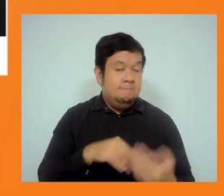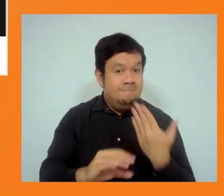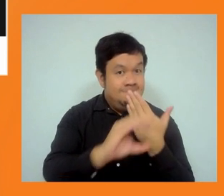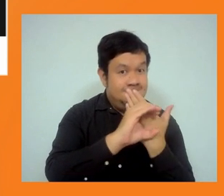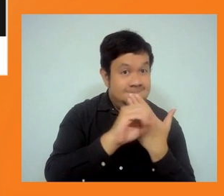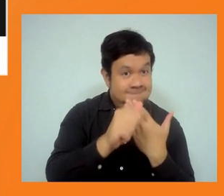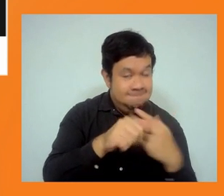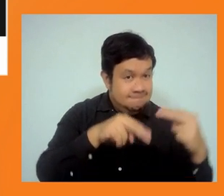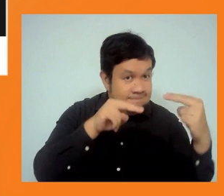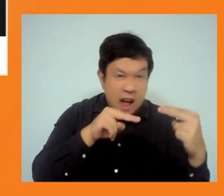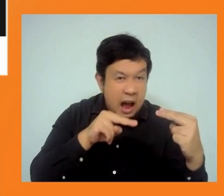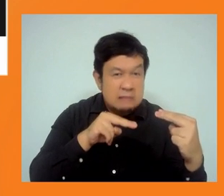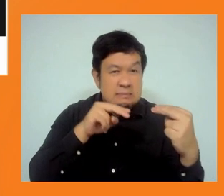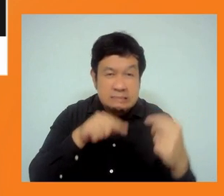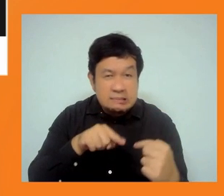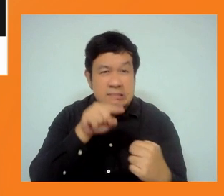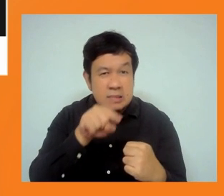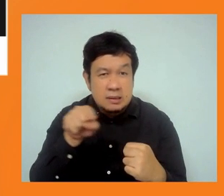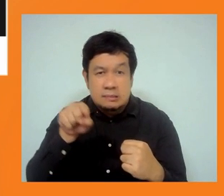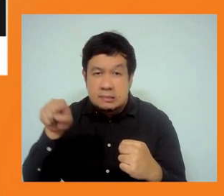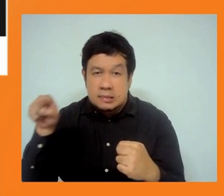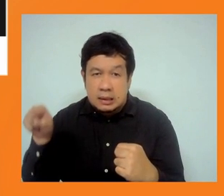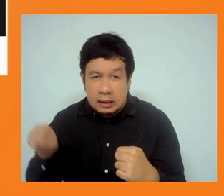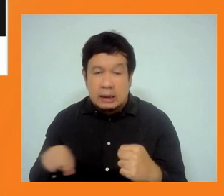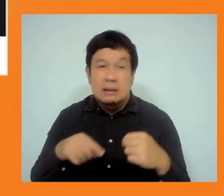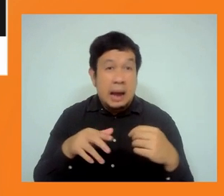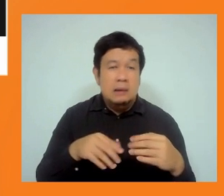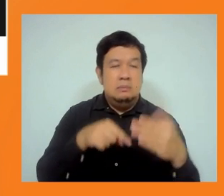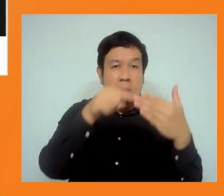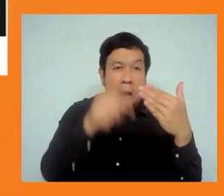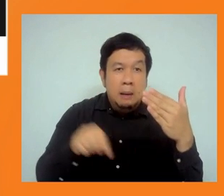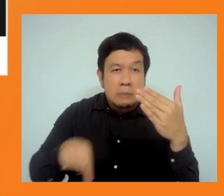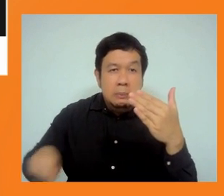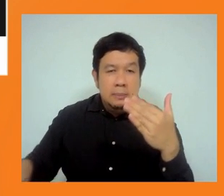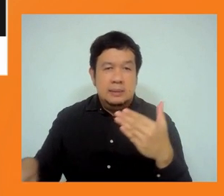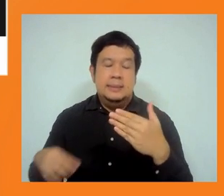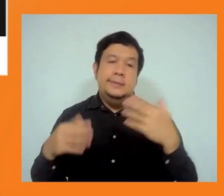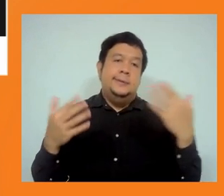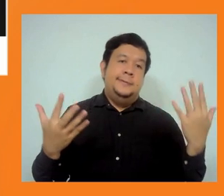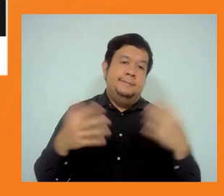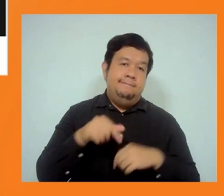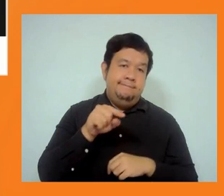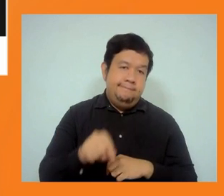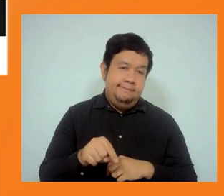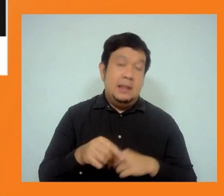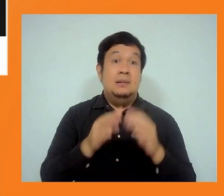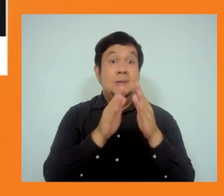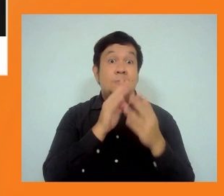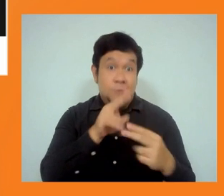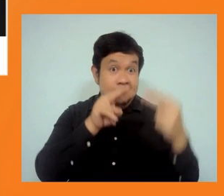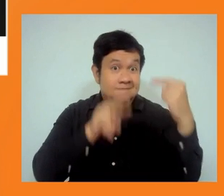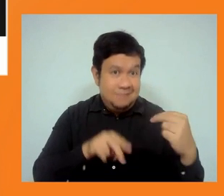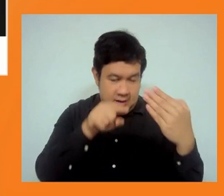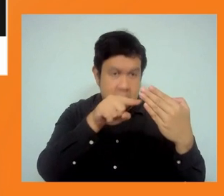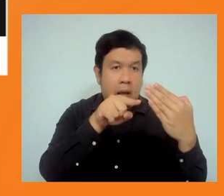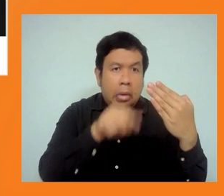suppliers, but not at the primary level of the contractors that engage with the ADB. So,